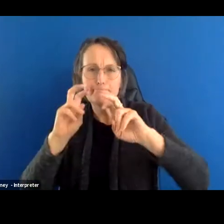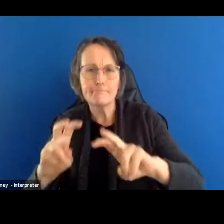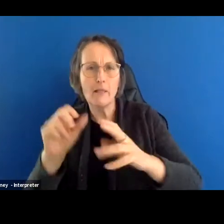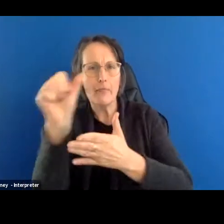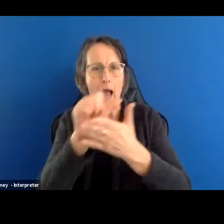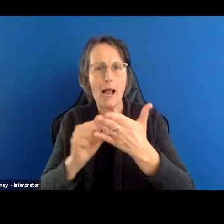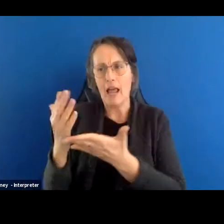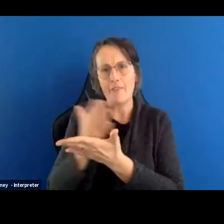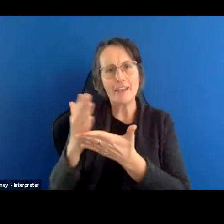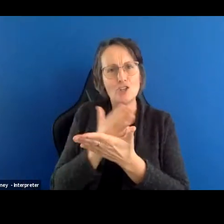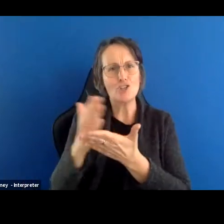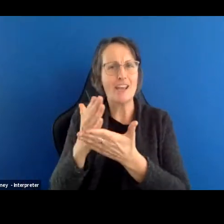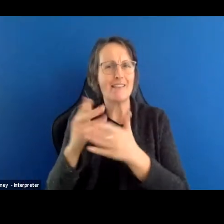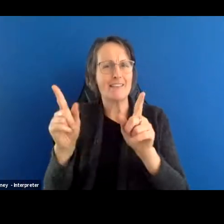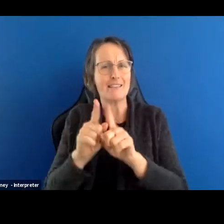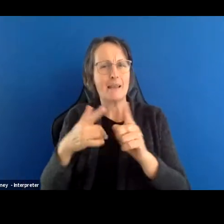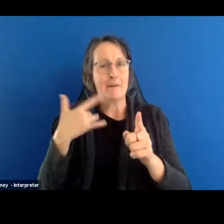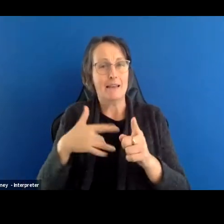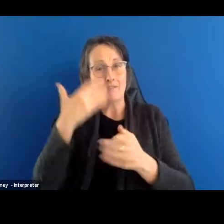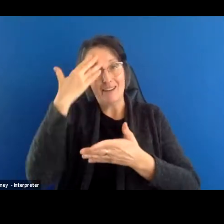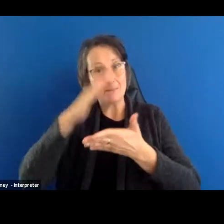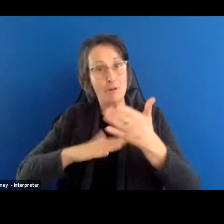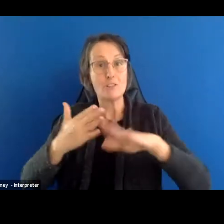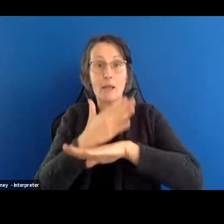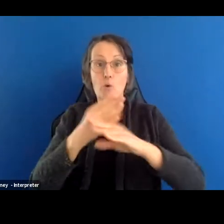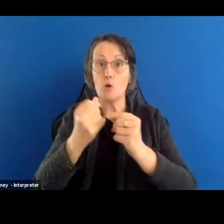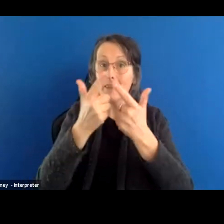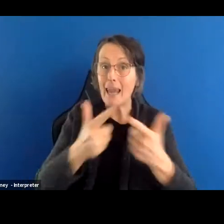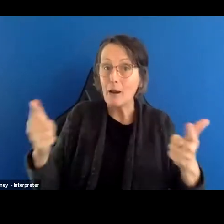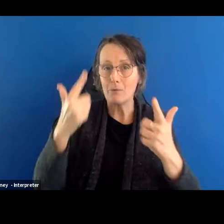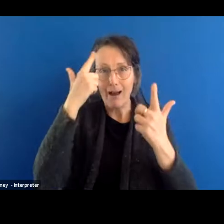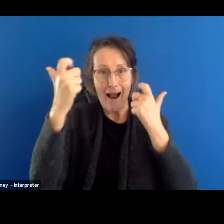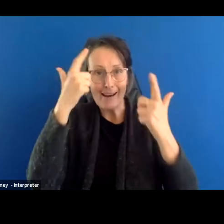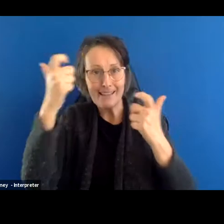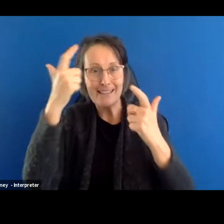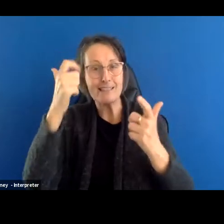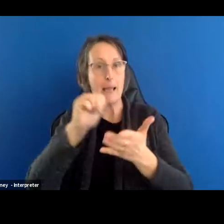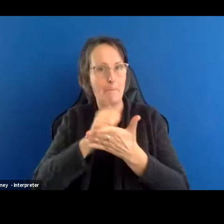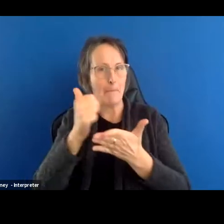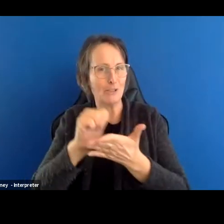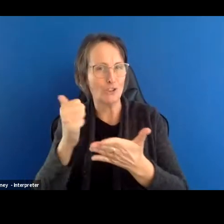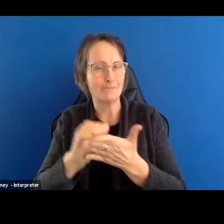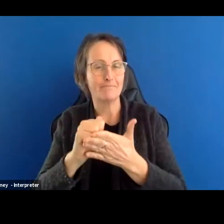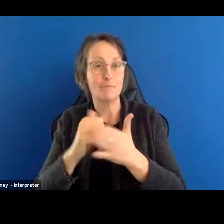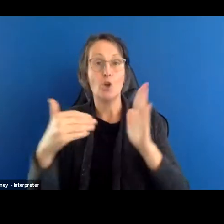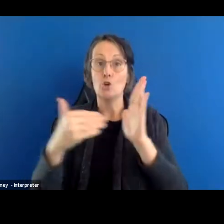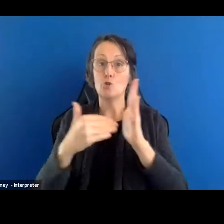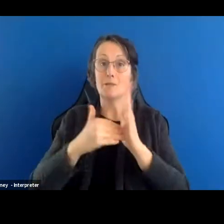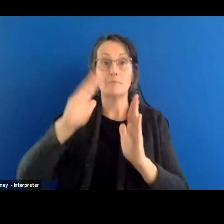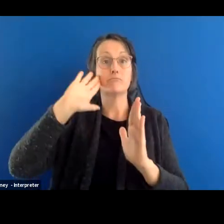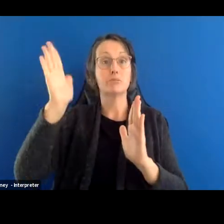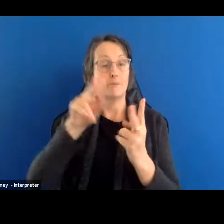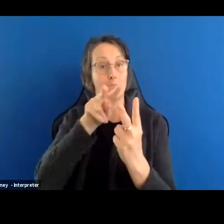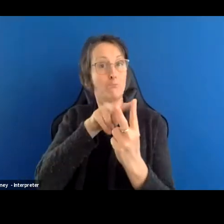the shared authorship of lived experience. They work with language, ideas and publishing. Today's conversation will see Justy and